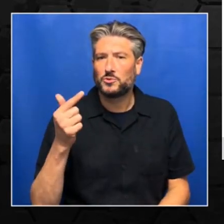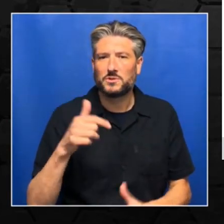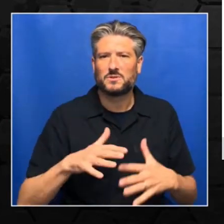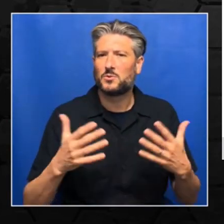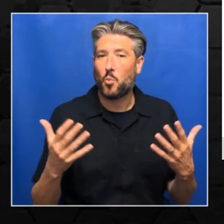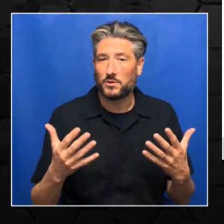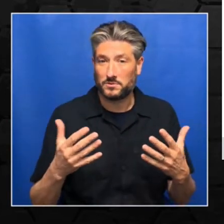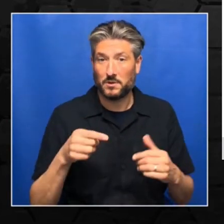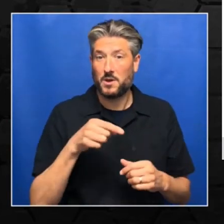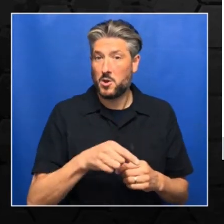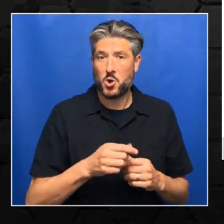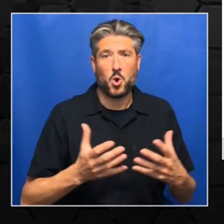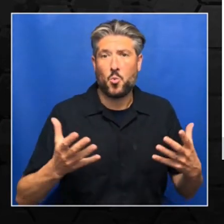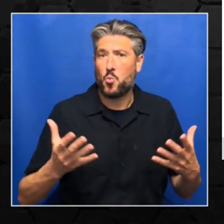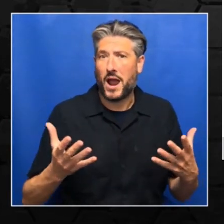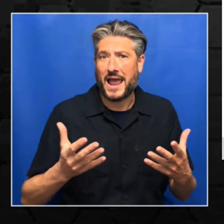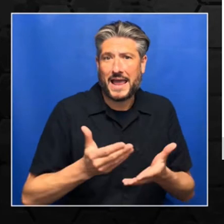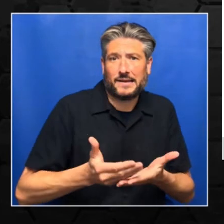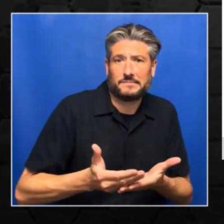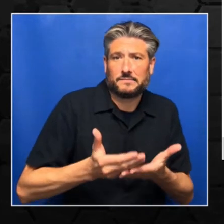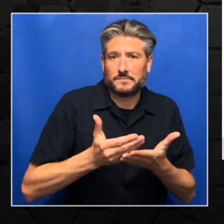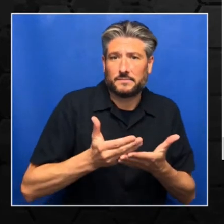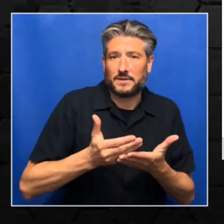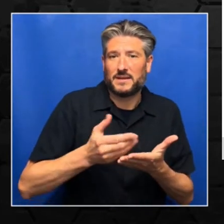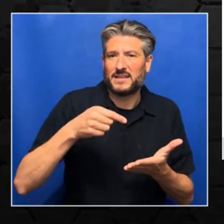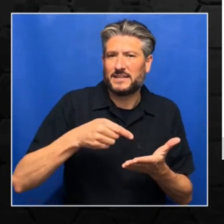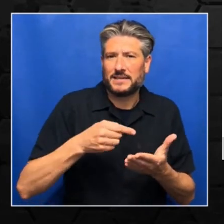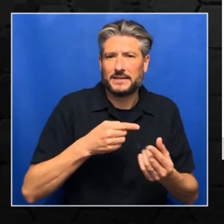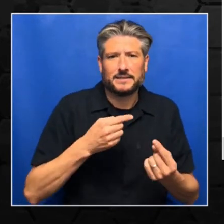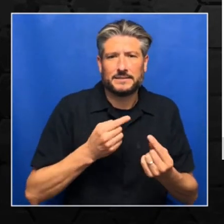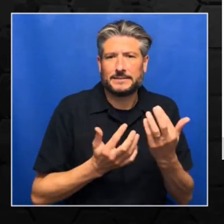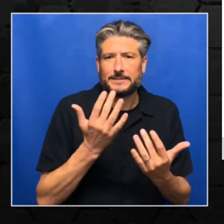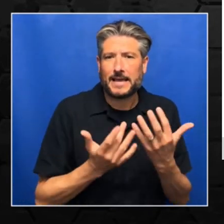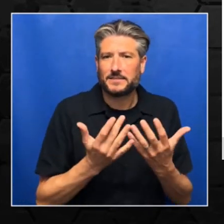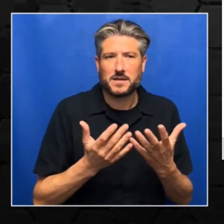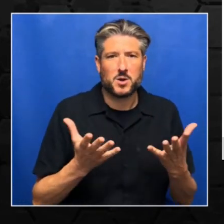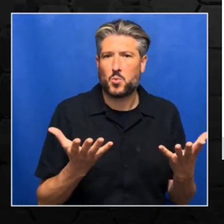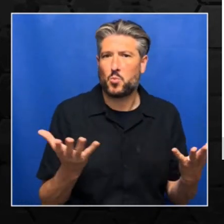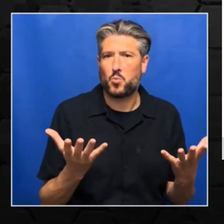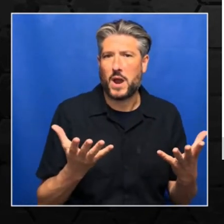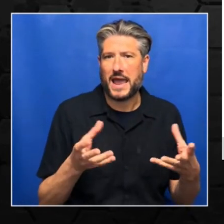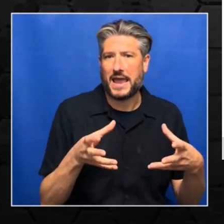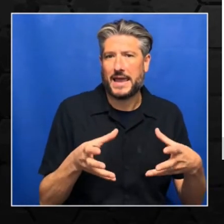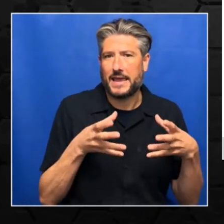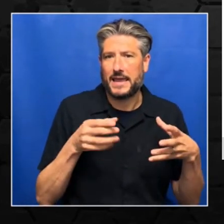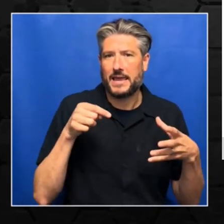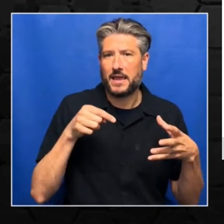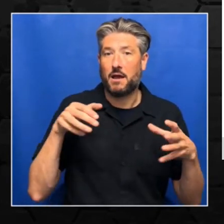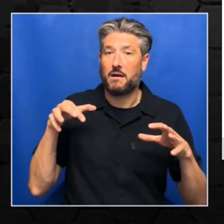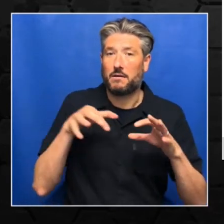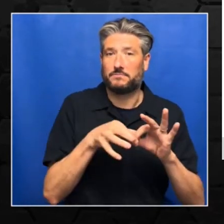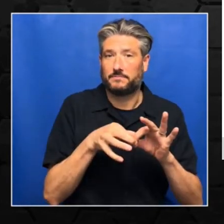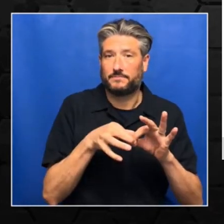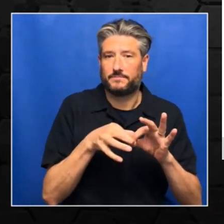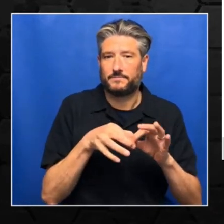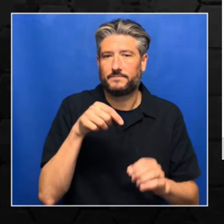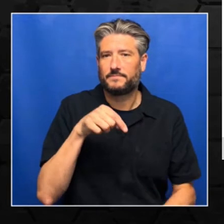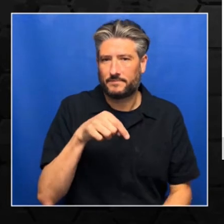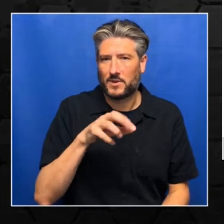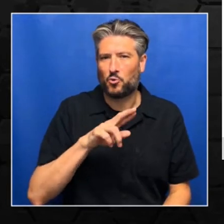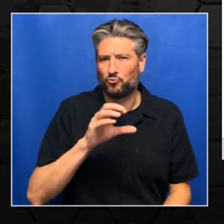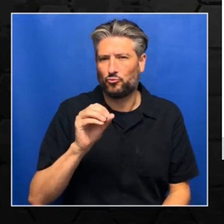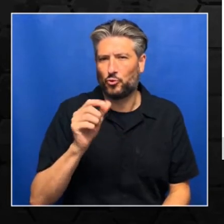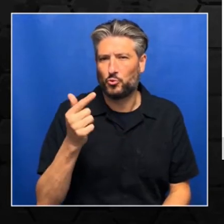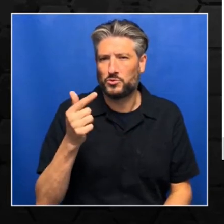stored. So since our is pre-loaded, we have just given data. Then train is that